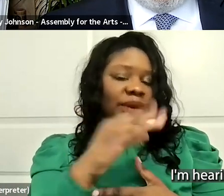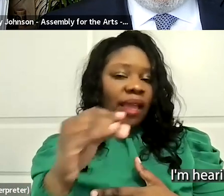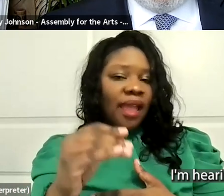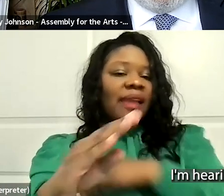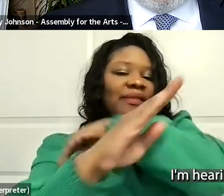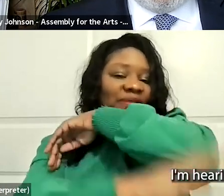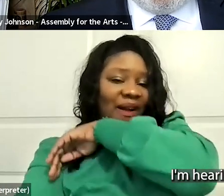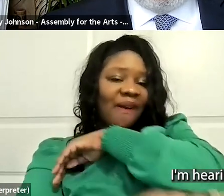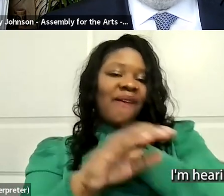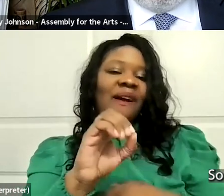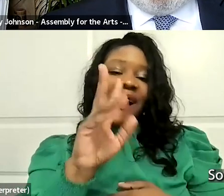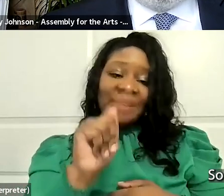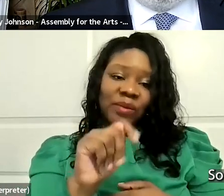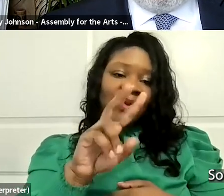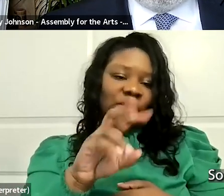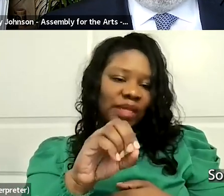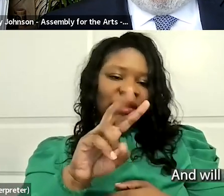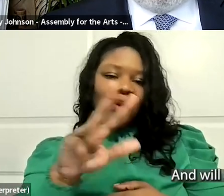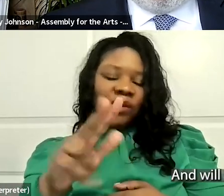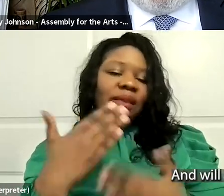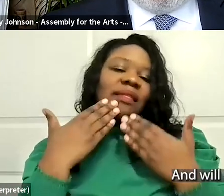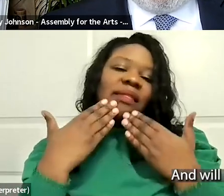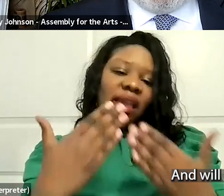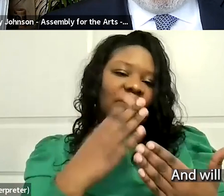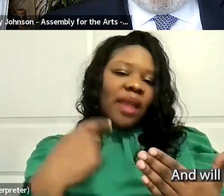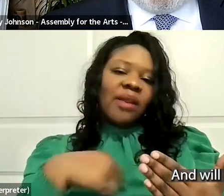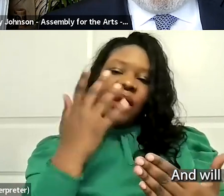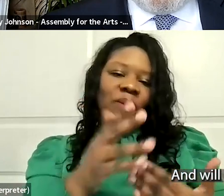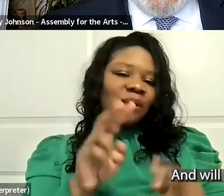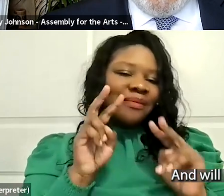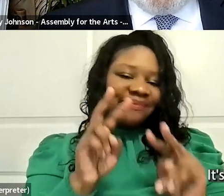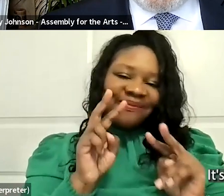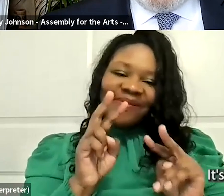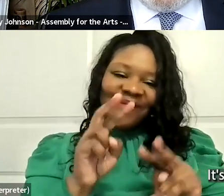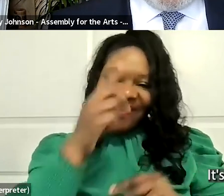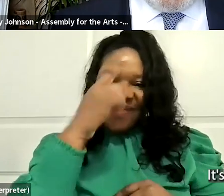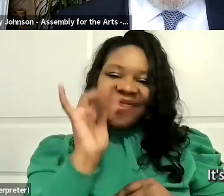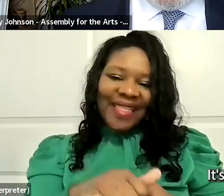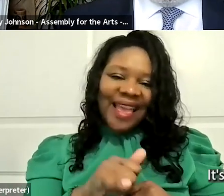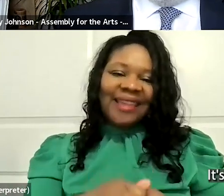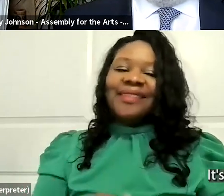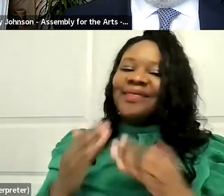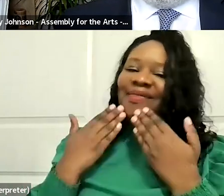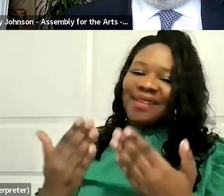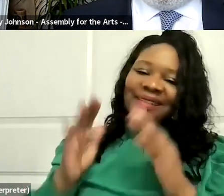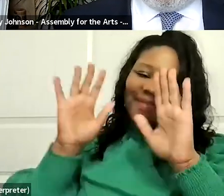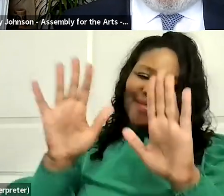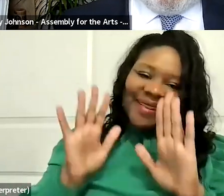early October. So thank you. And we'll be on speed dial. Absolutely. Thank you,